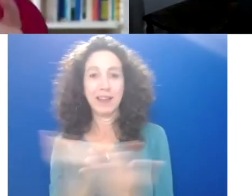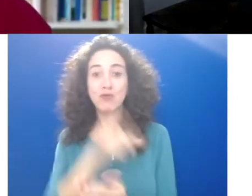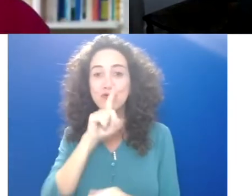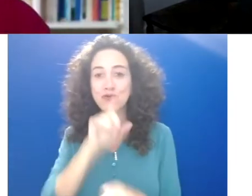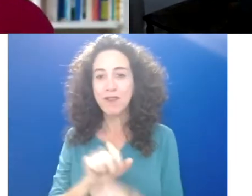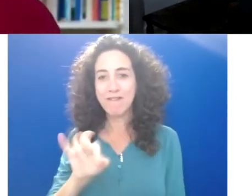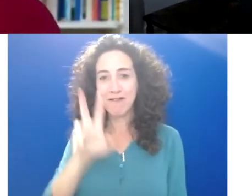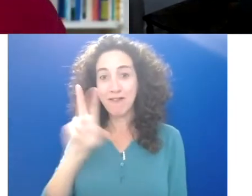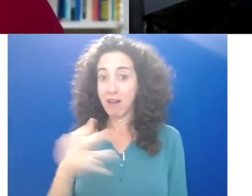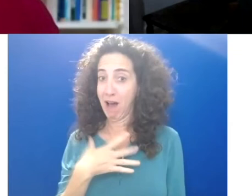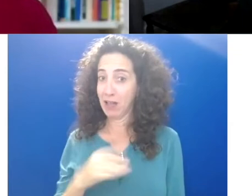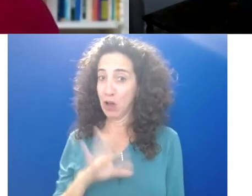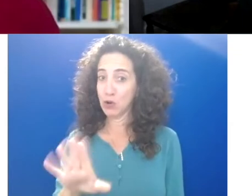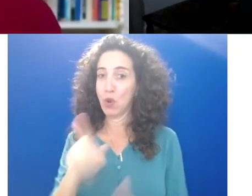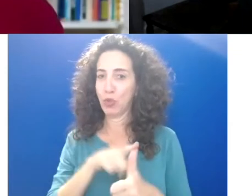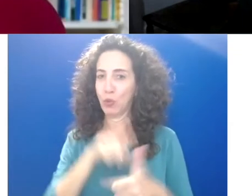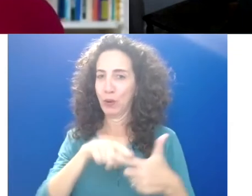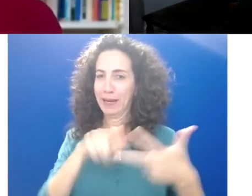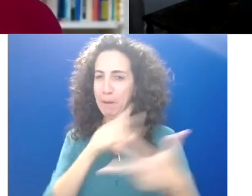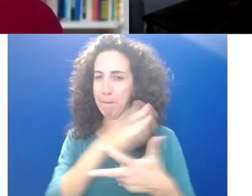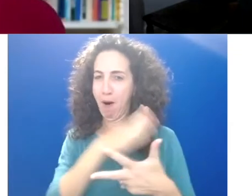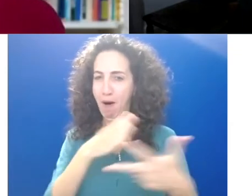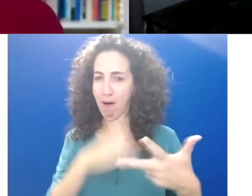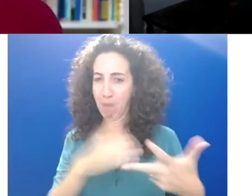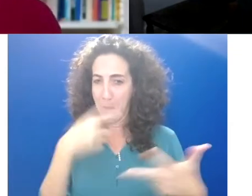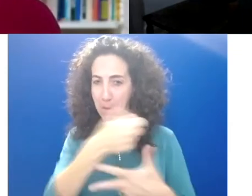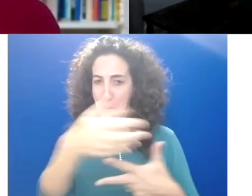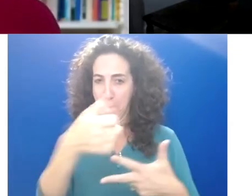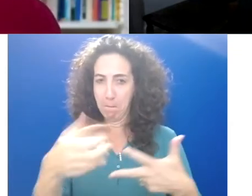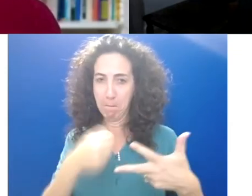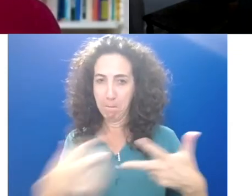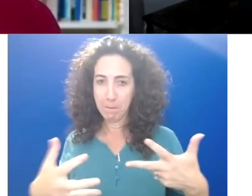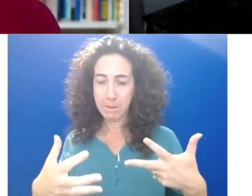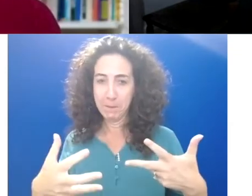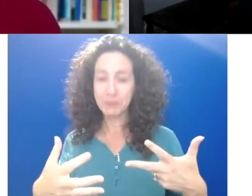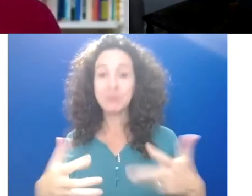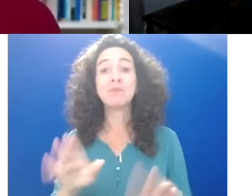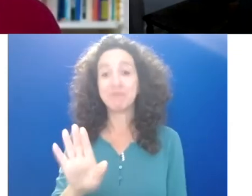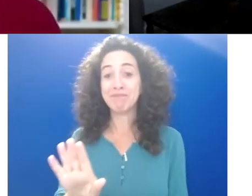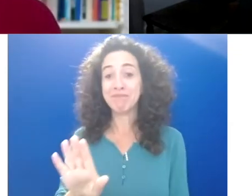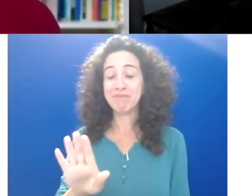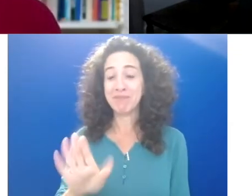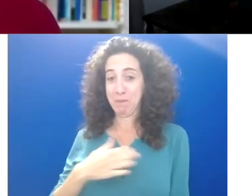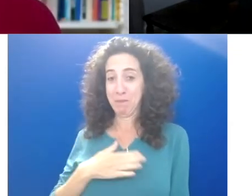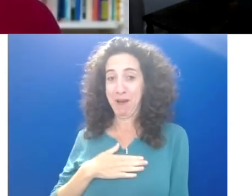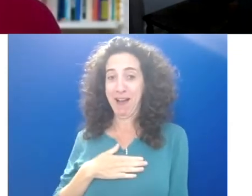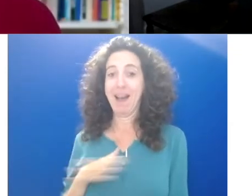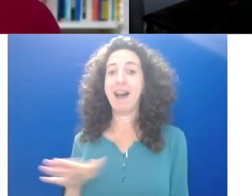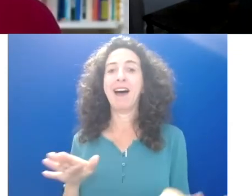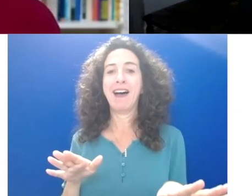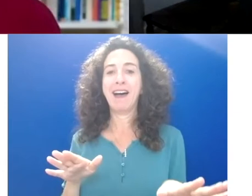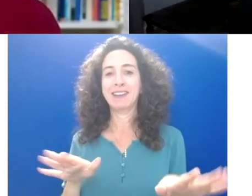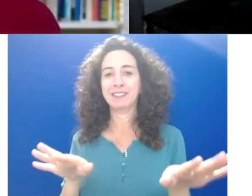the three elements of that. So maybe describe those to us. Well, the definition that I propose is that